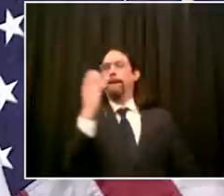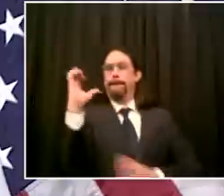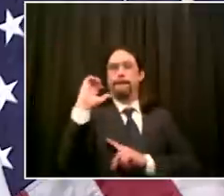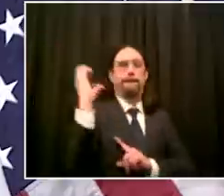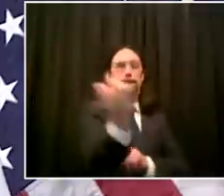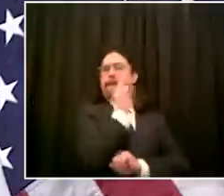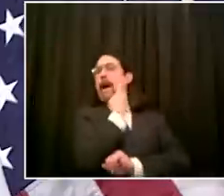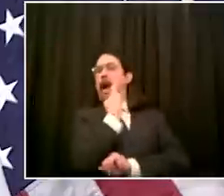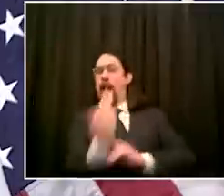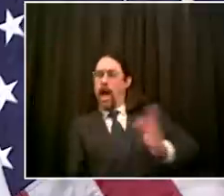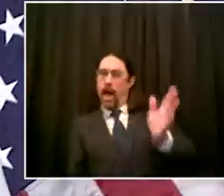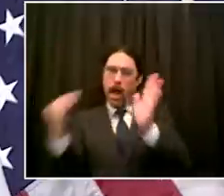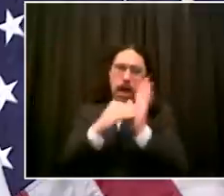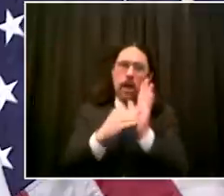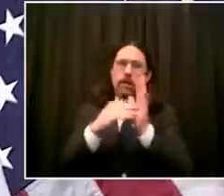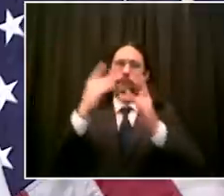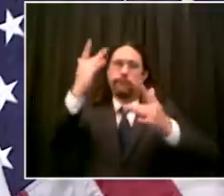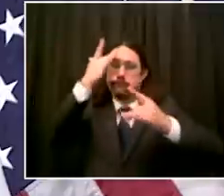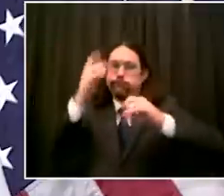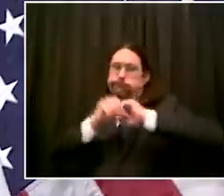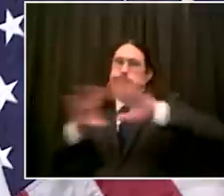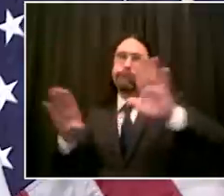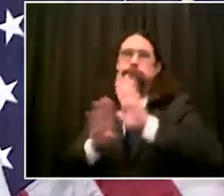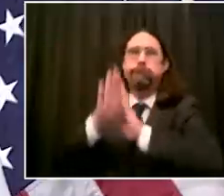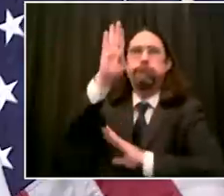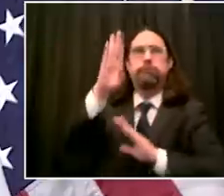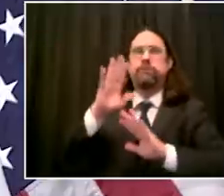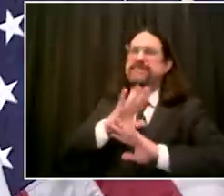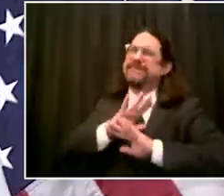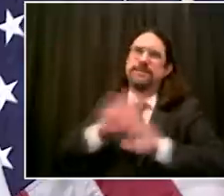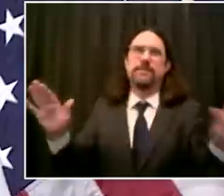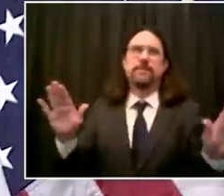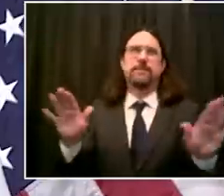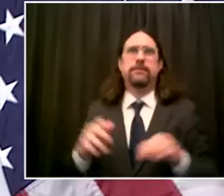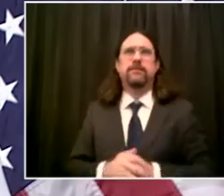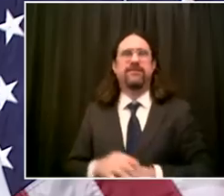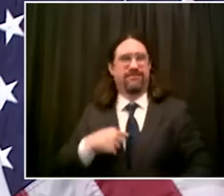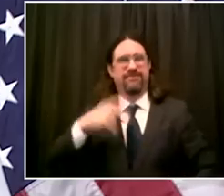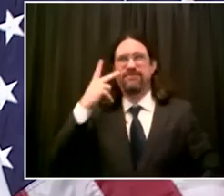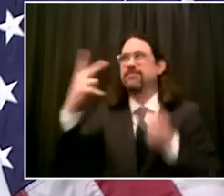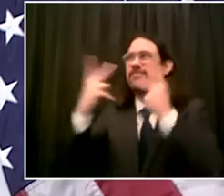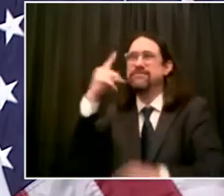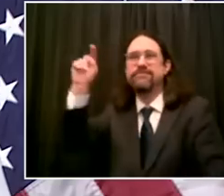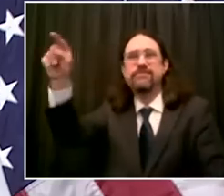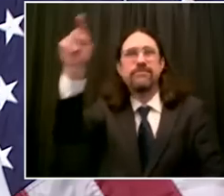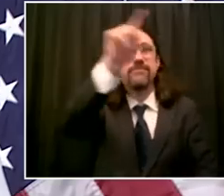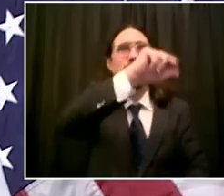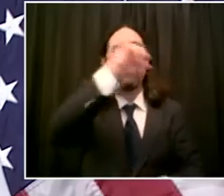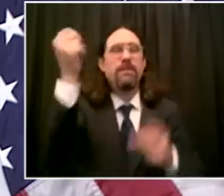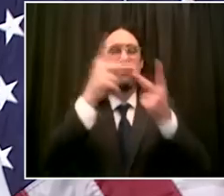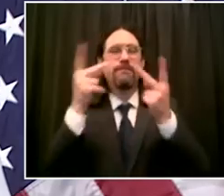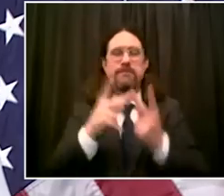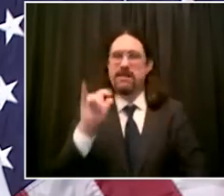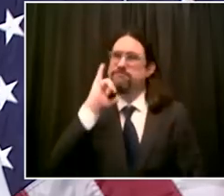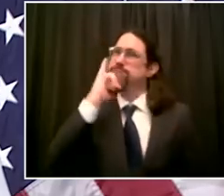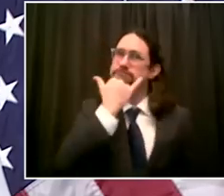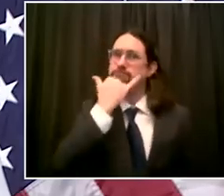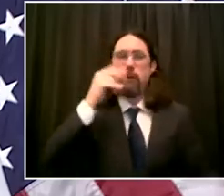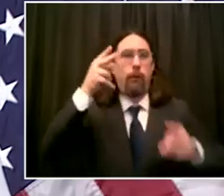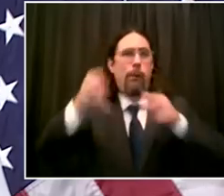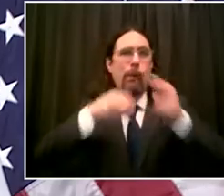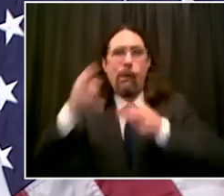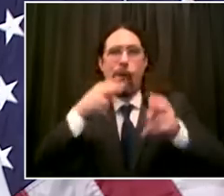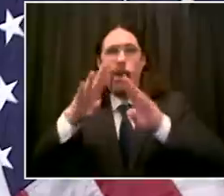the first time we're not going to have a perfectly straight line steve where everything always goes exactly the direction we want that would be